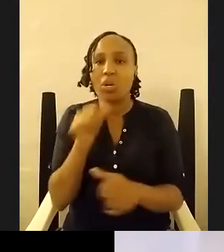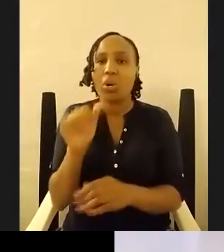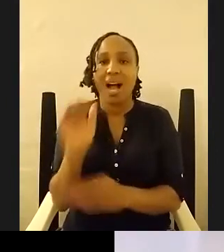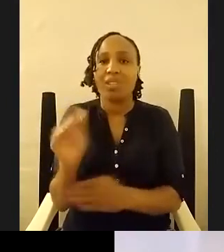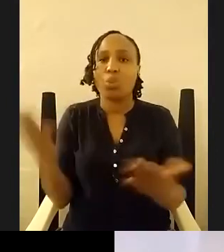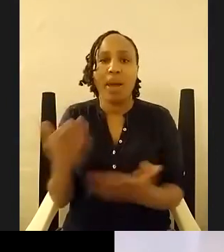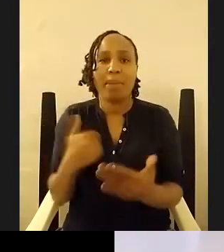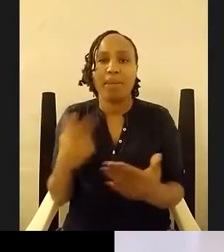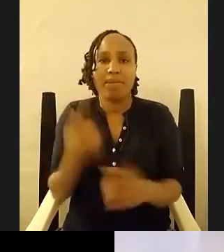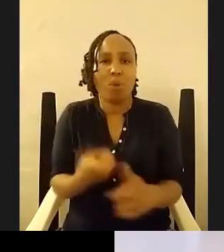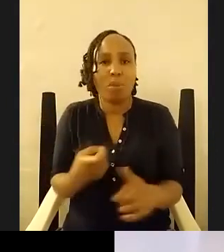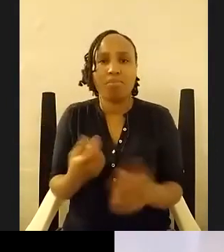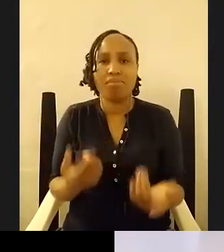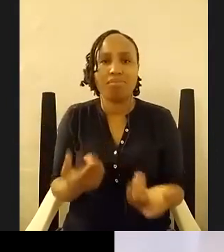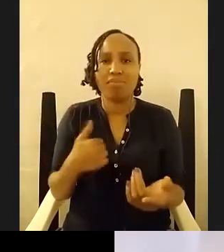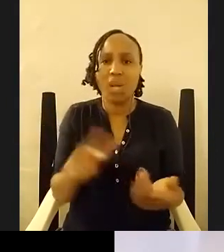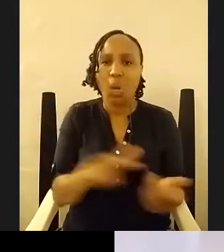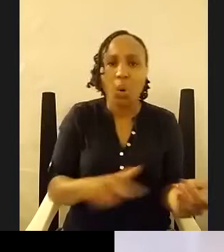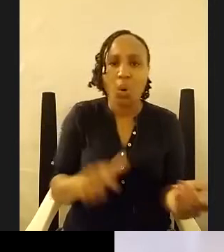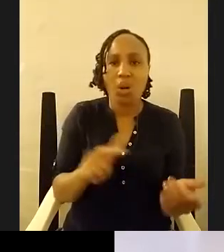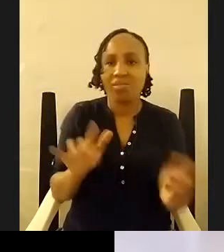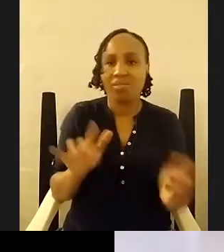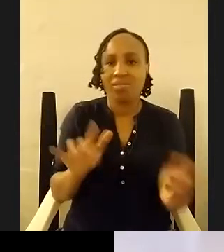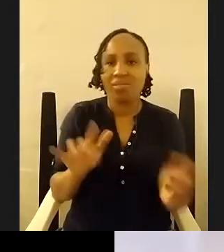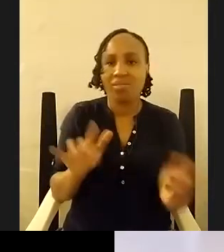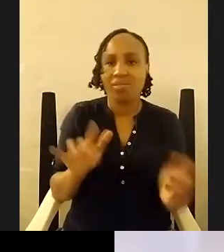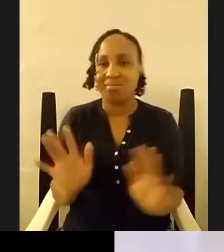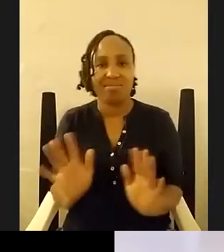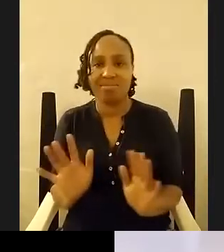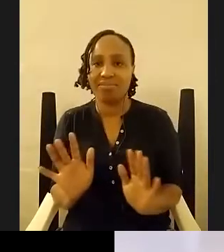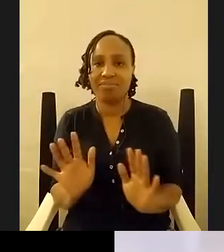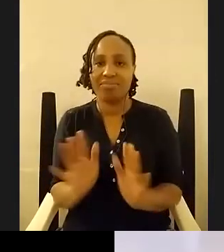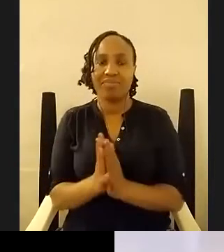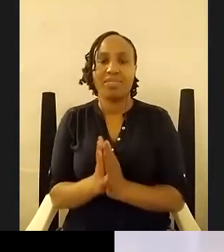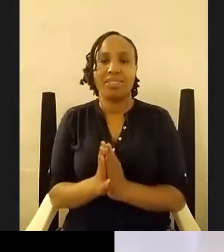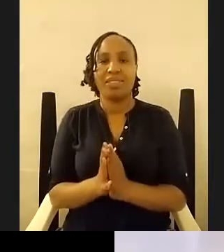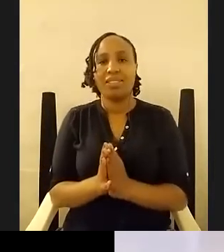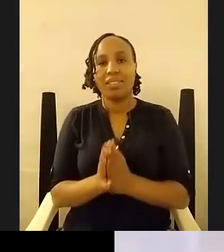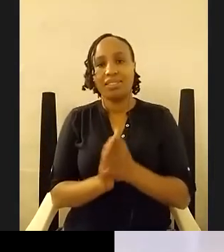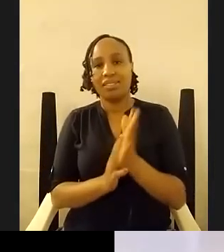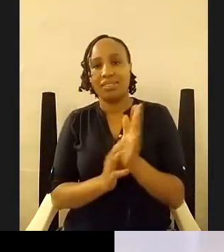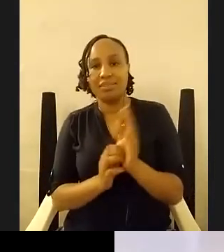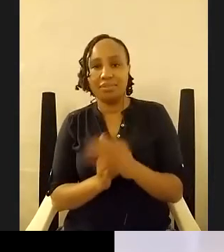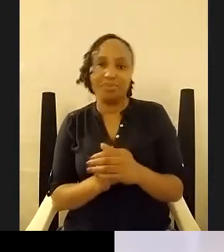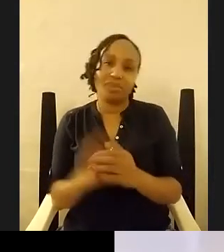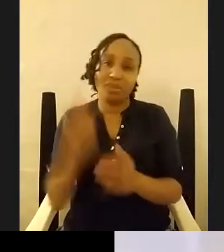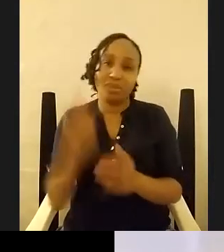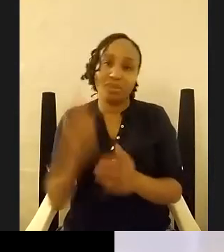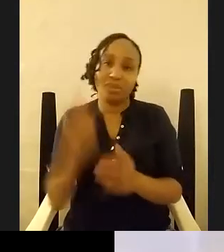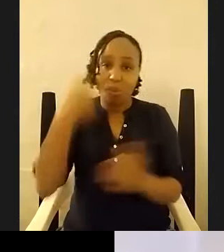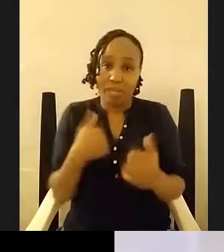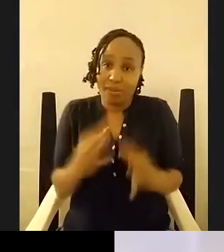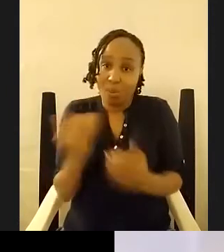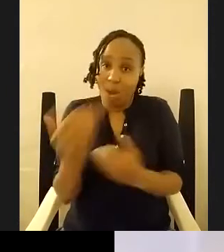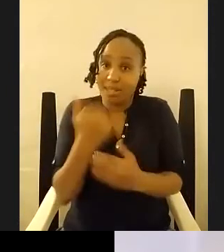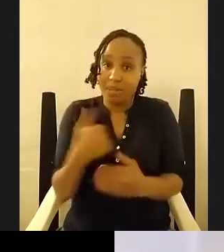don't i i hear you i hear you if you ask me where i'm from it will always be kisumu you know so